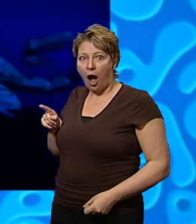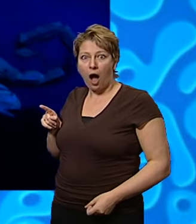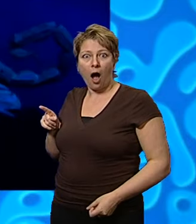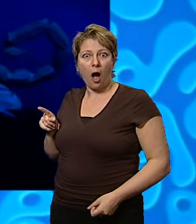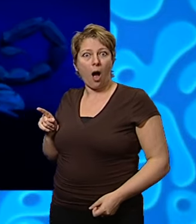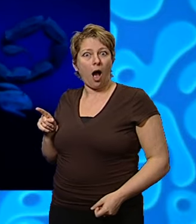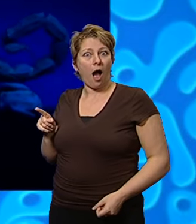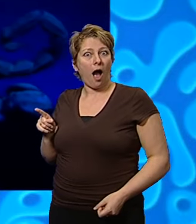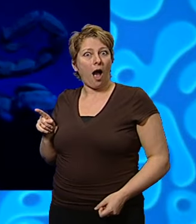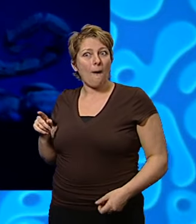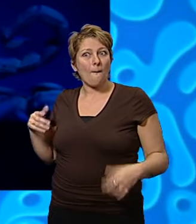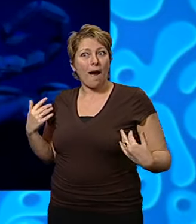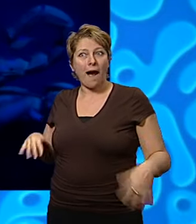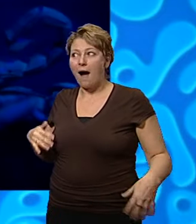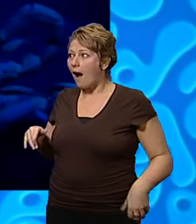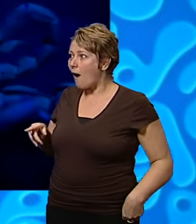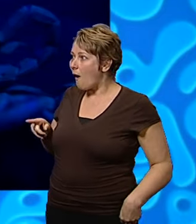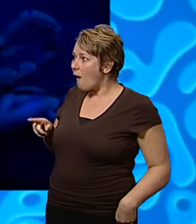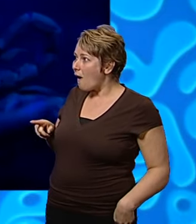Wow! Isn't that amazing?